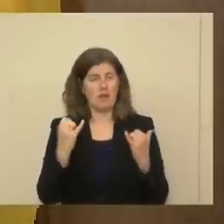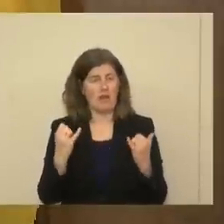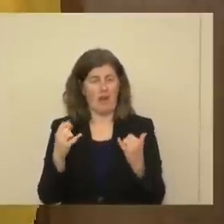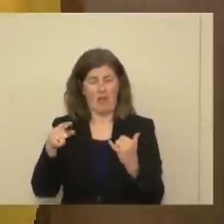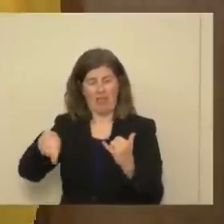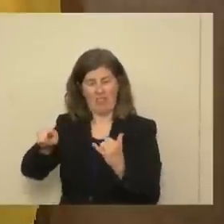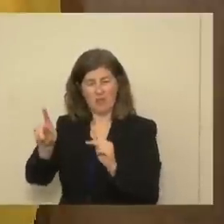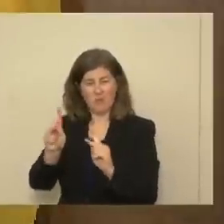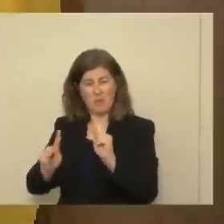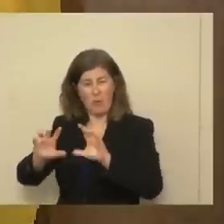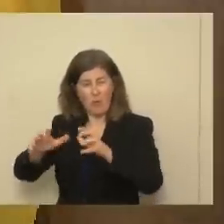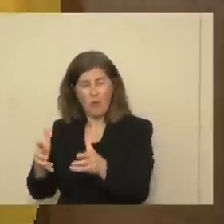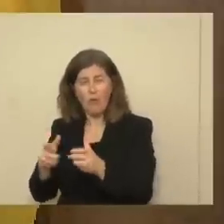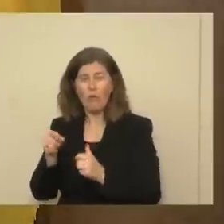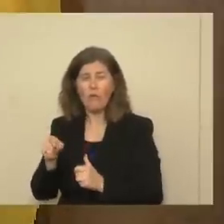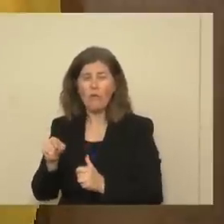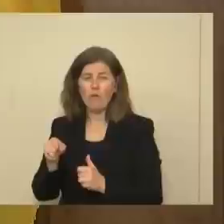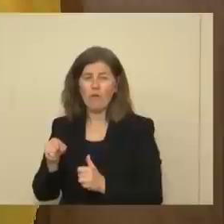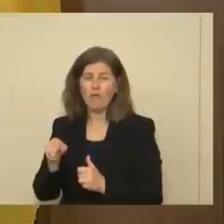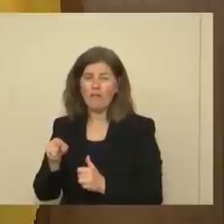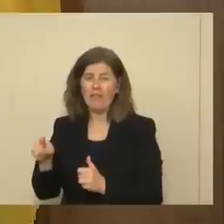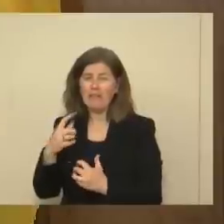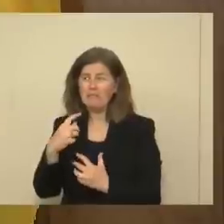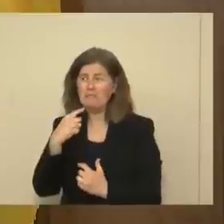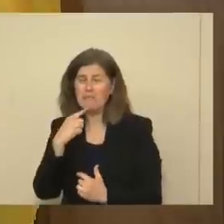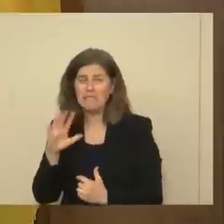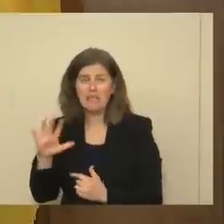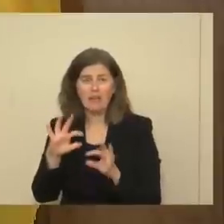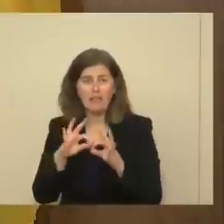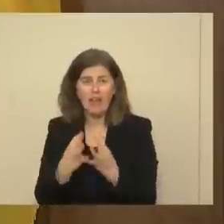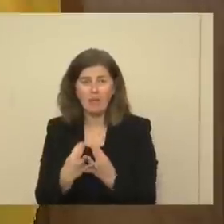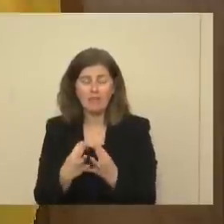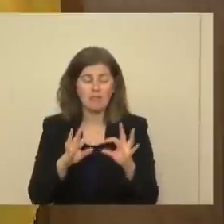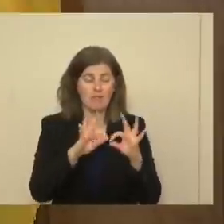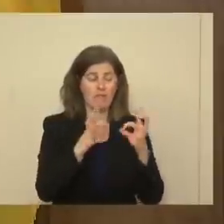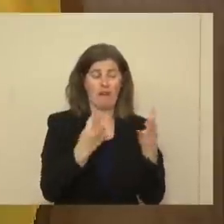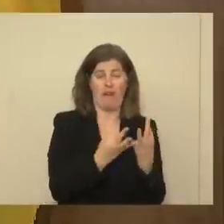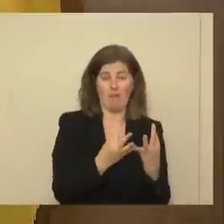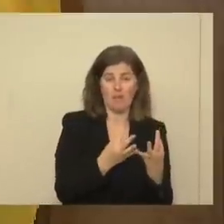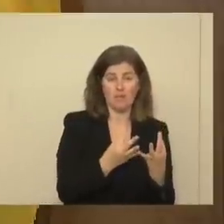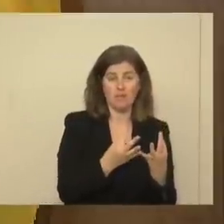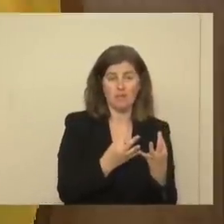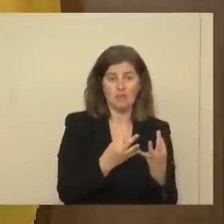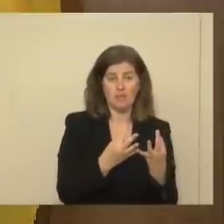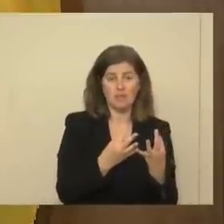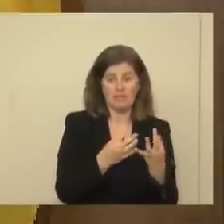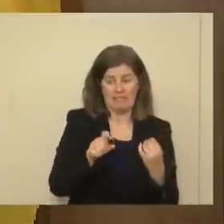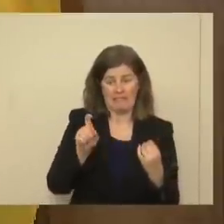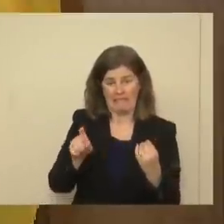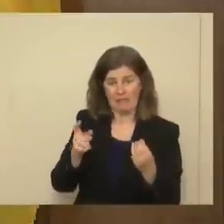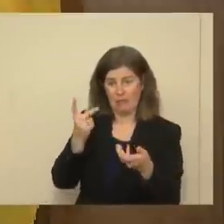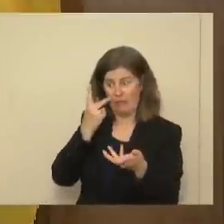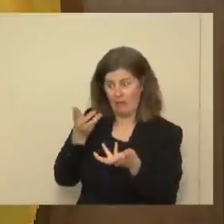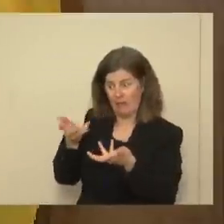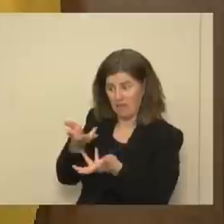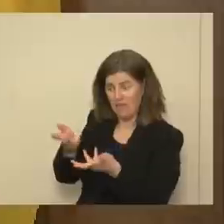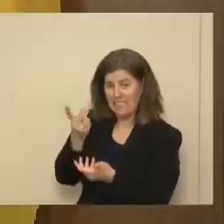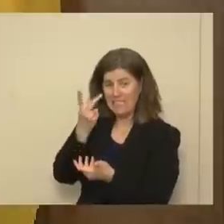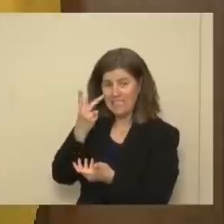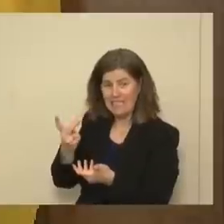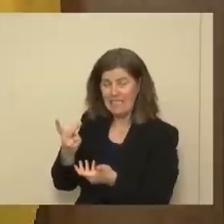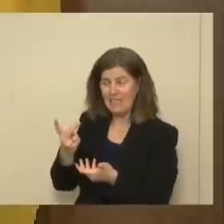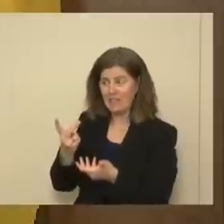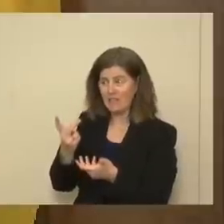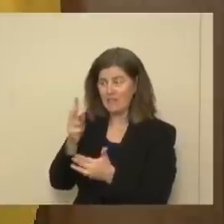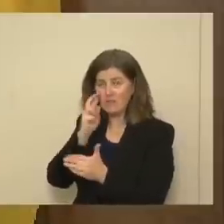population that needs their families, and families can need to see light